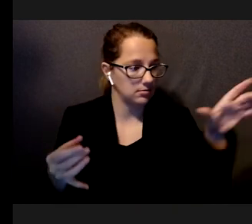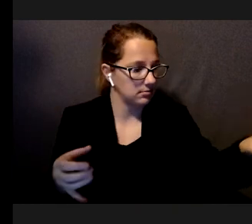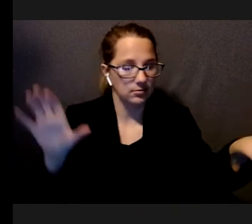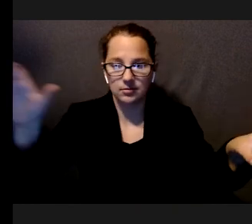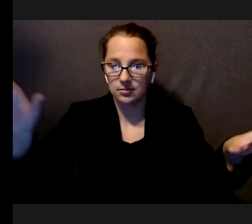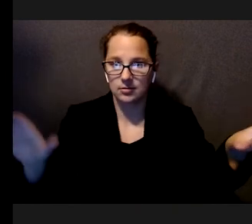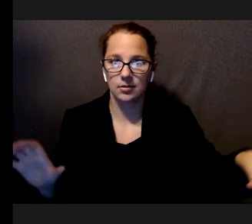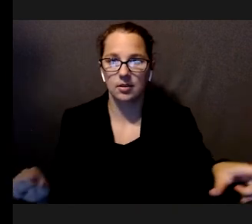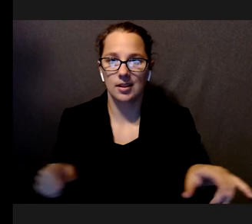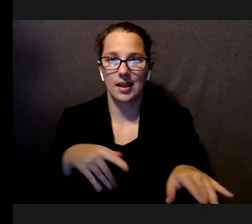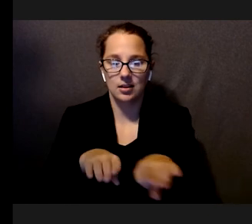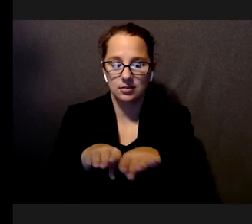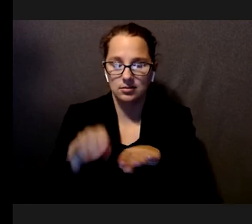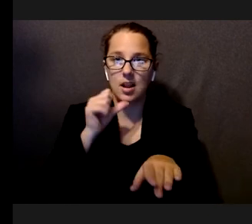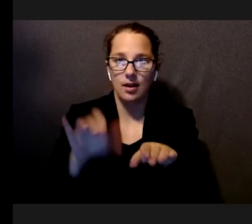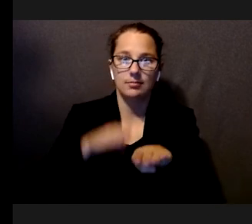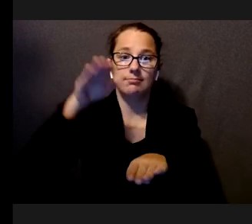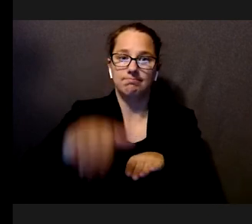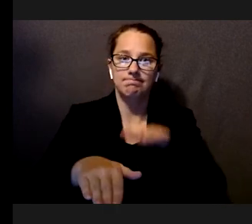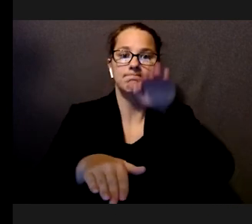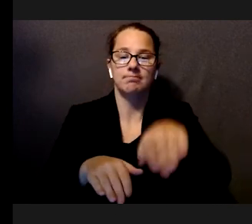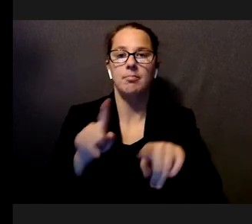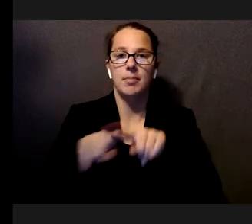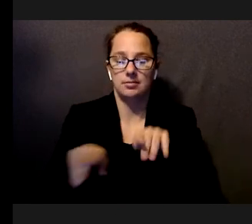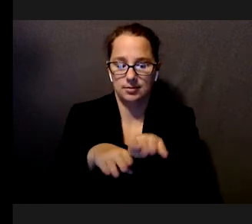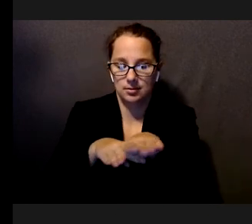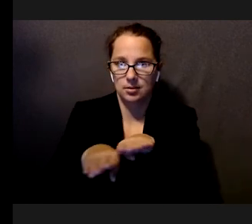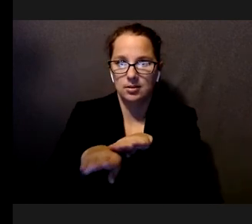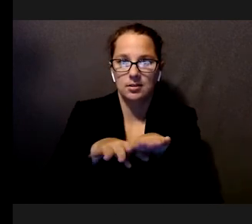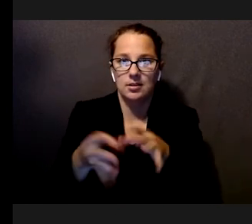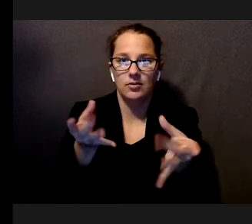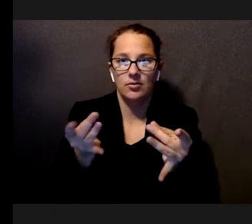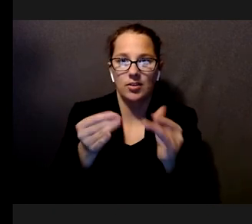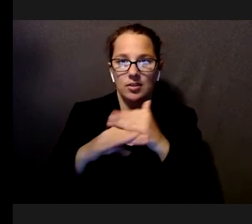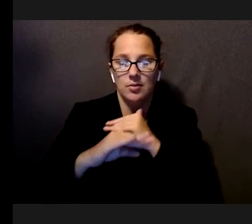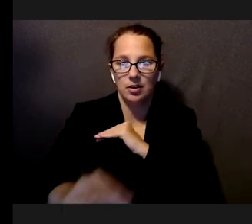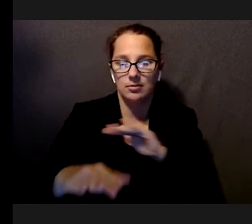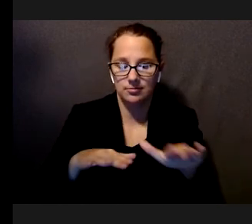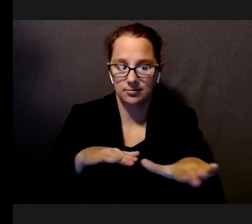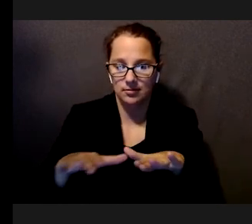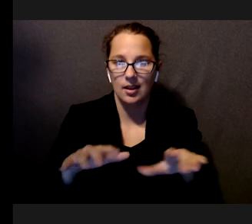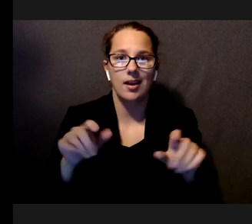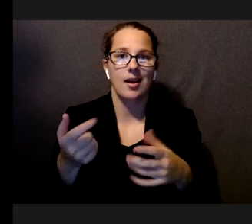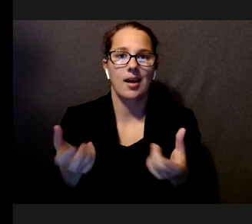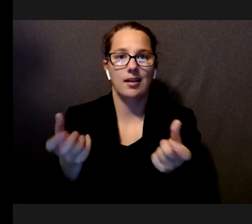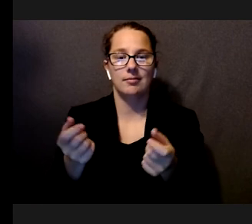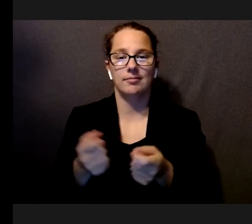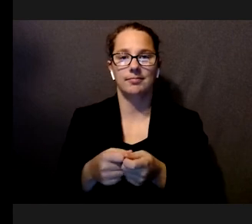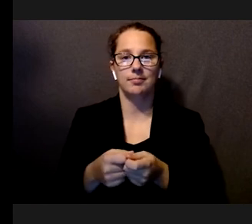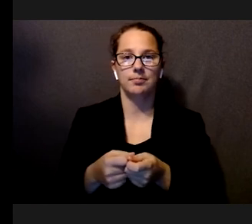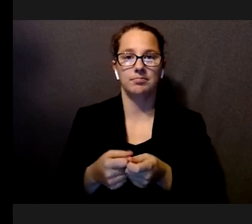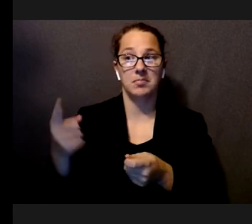their feet a lot to feel the ground, and they also touched wherever they could. So,